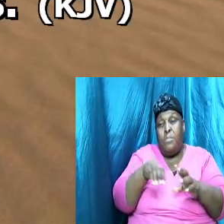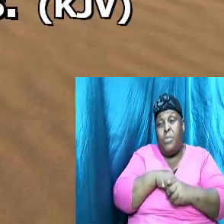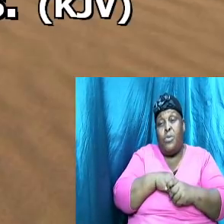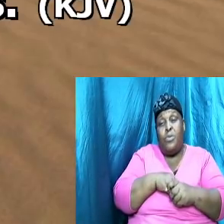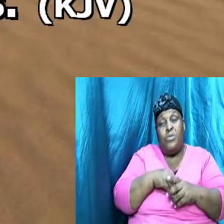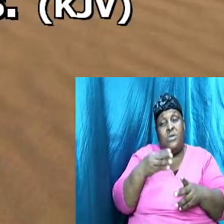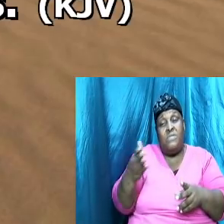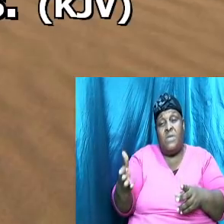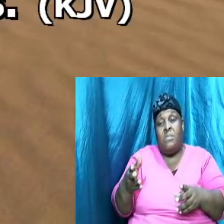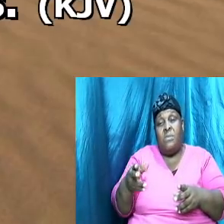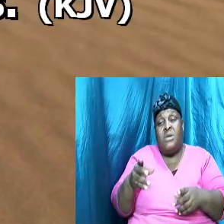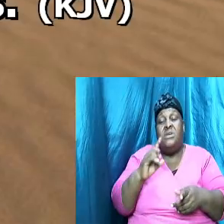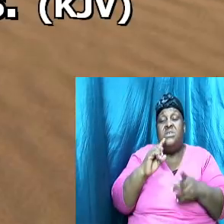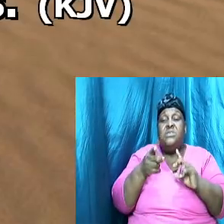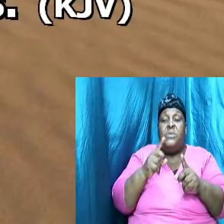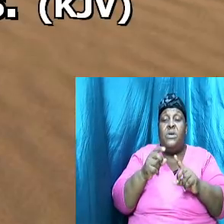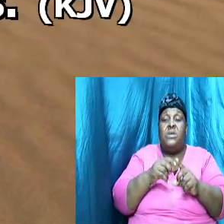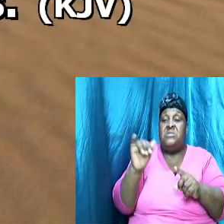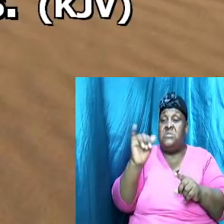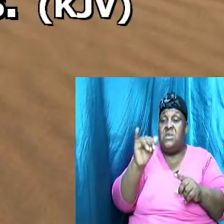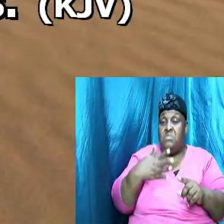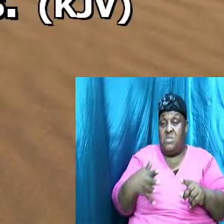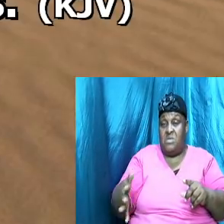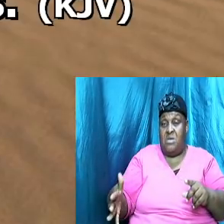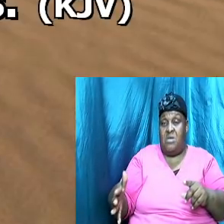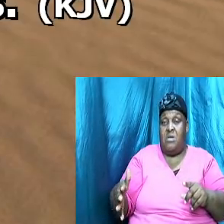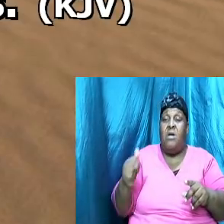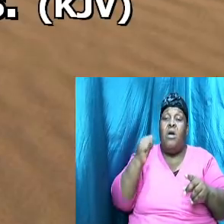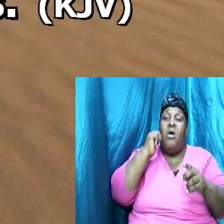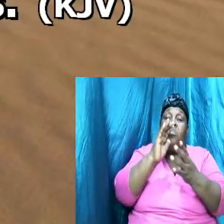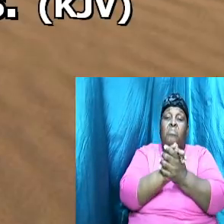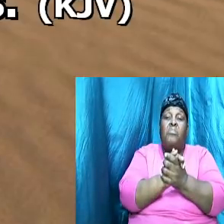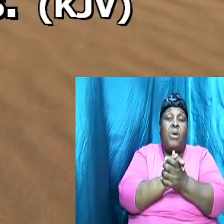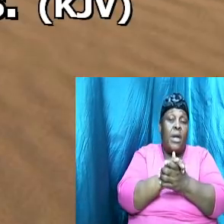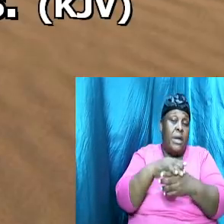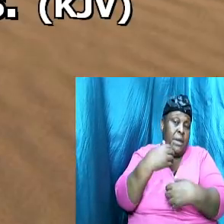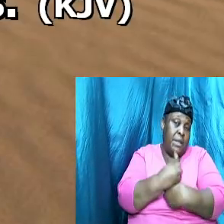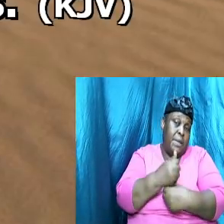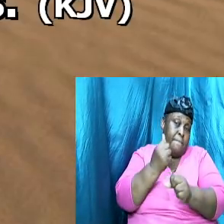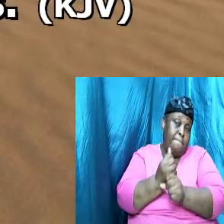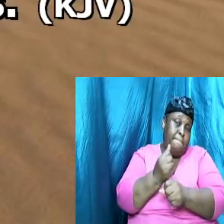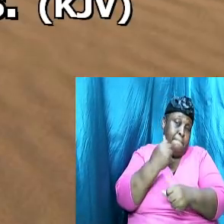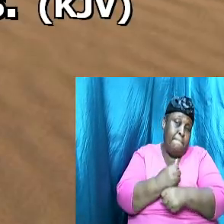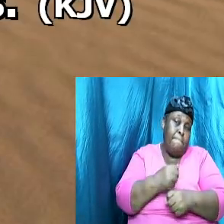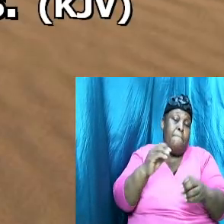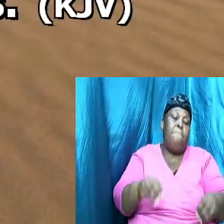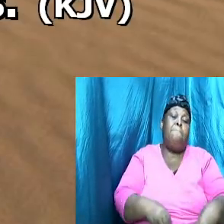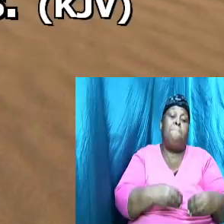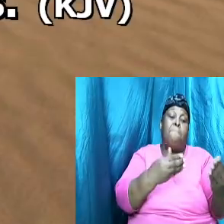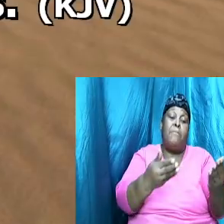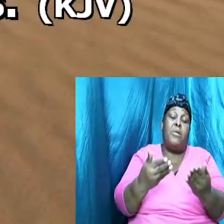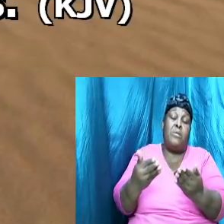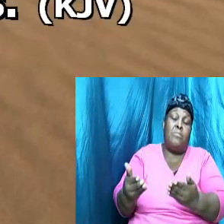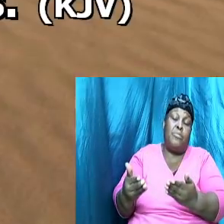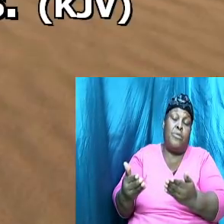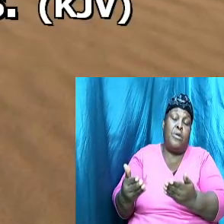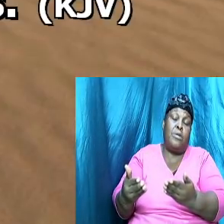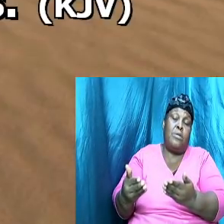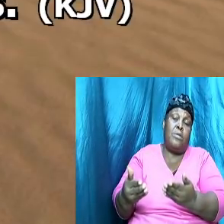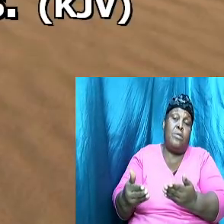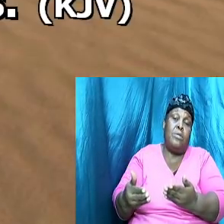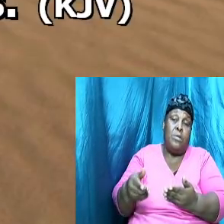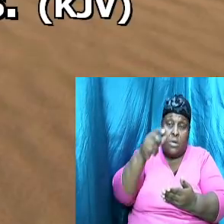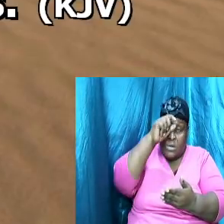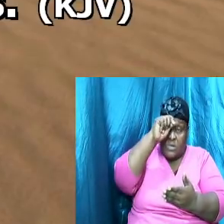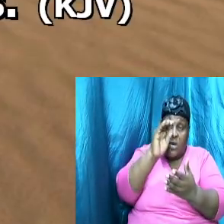same thing the bride being formed and presented to the